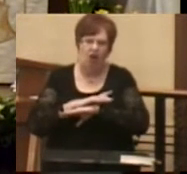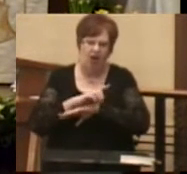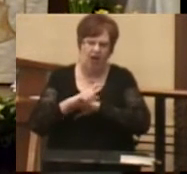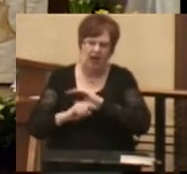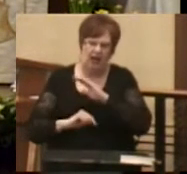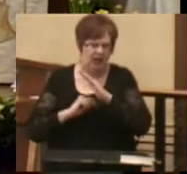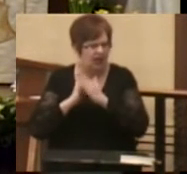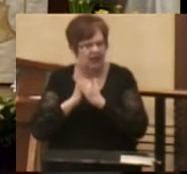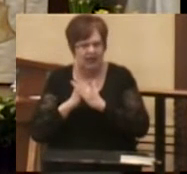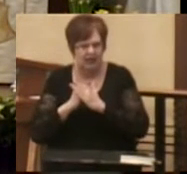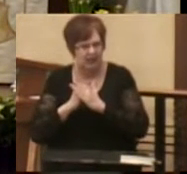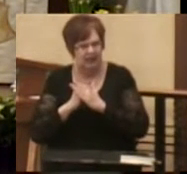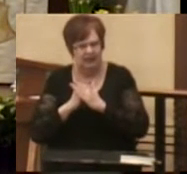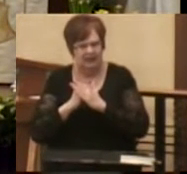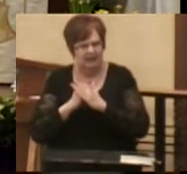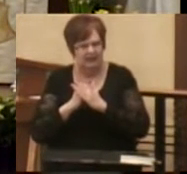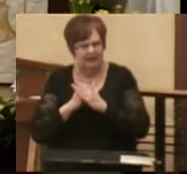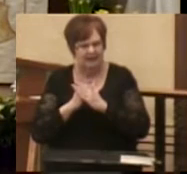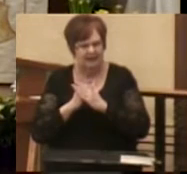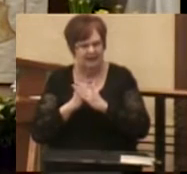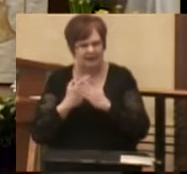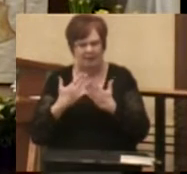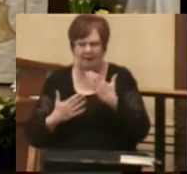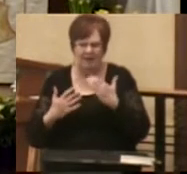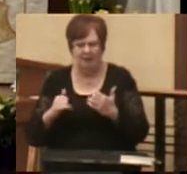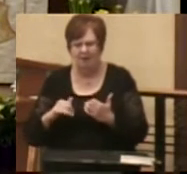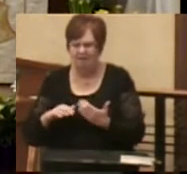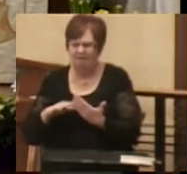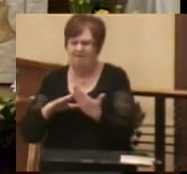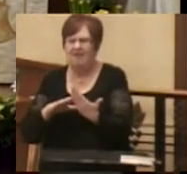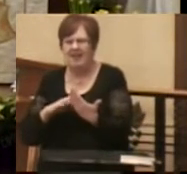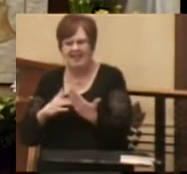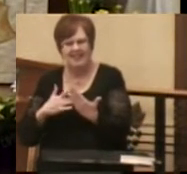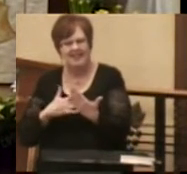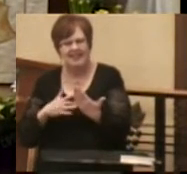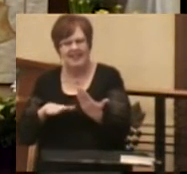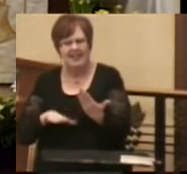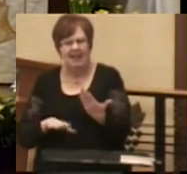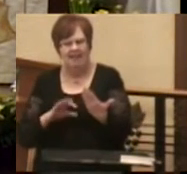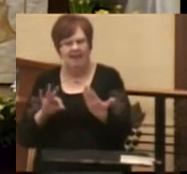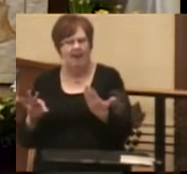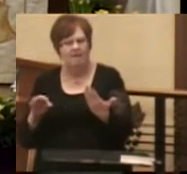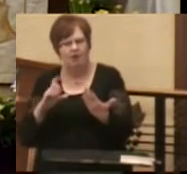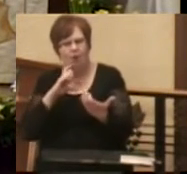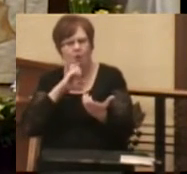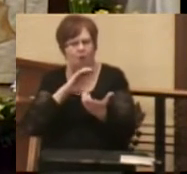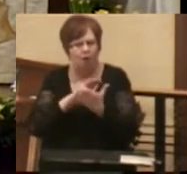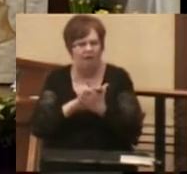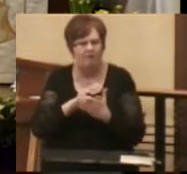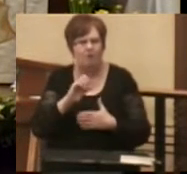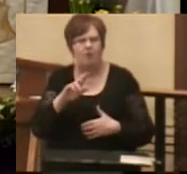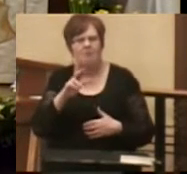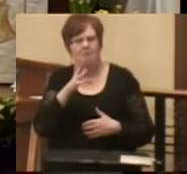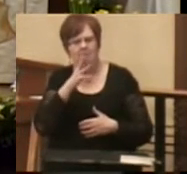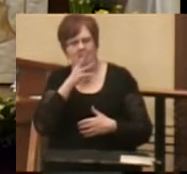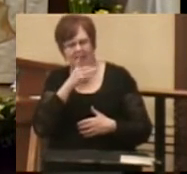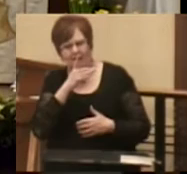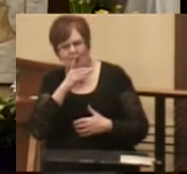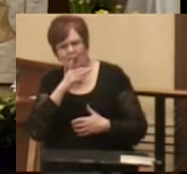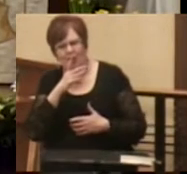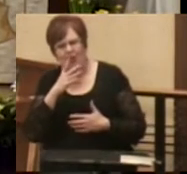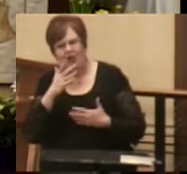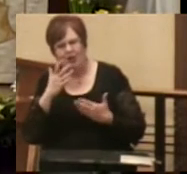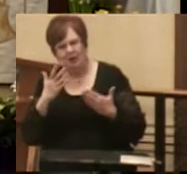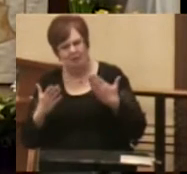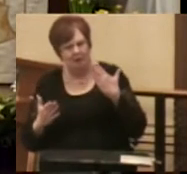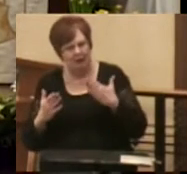in the same way that one might face the loss of a wife or a mother. You might be